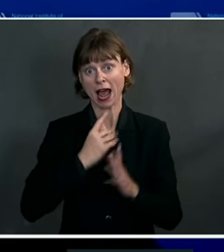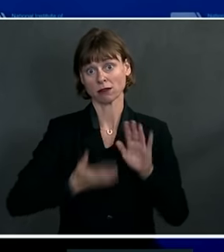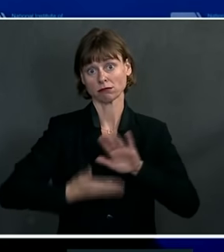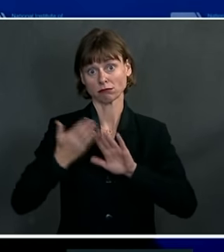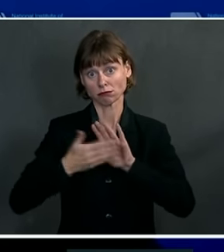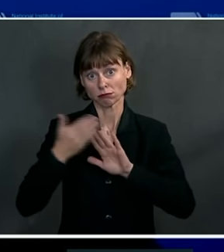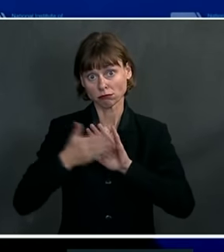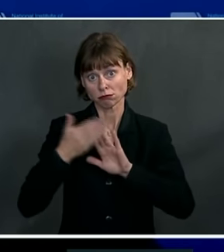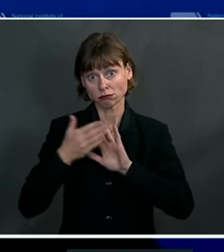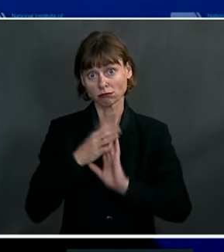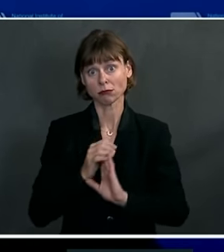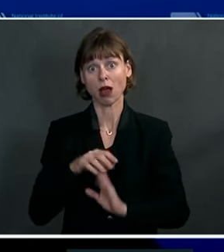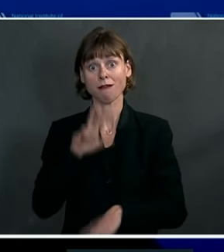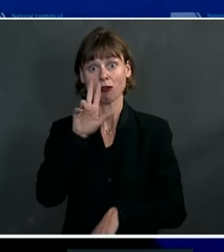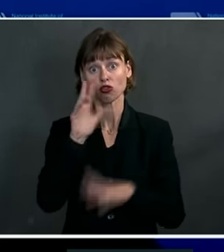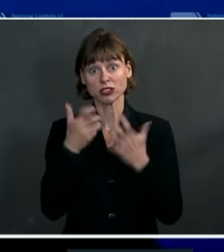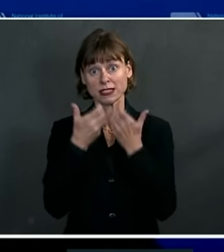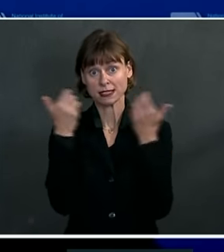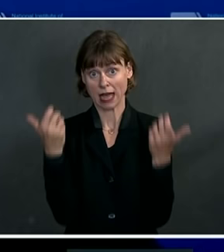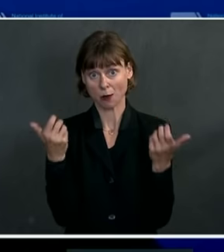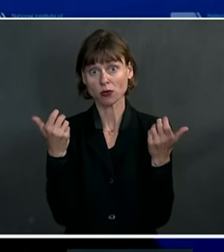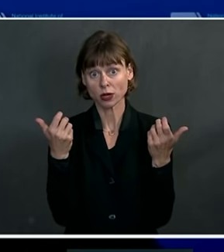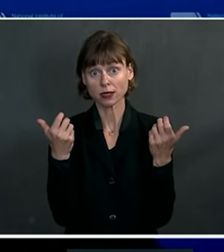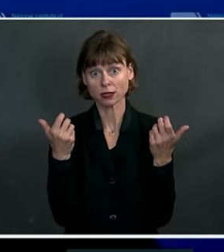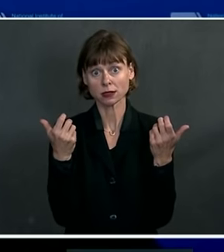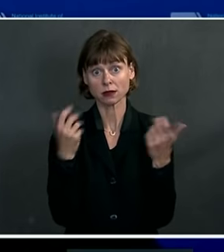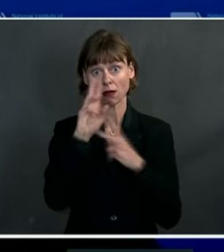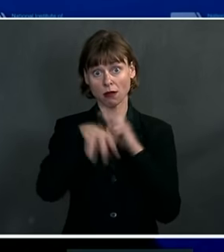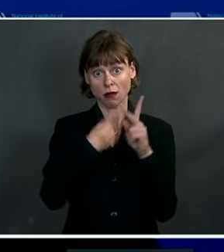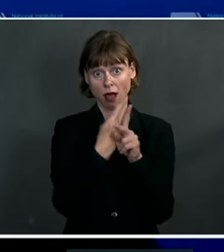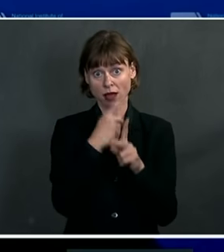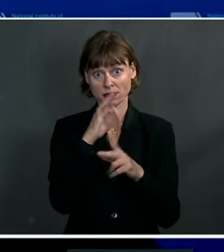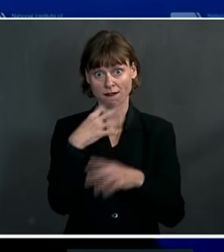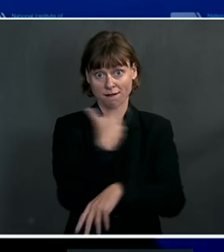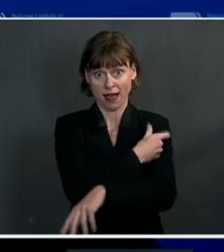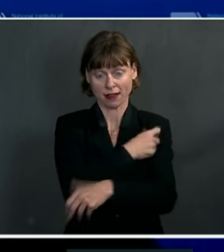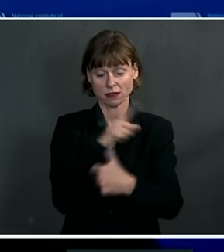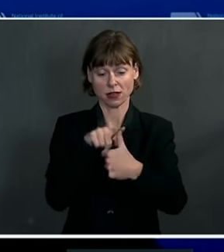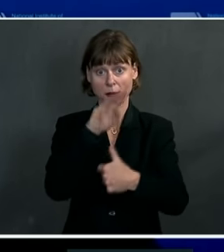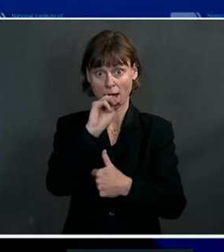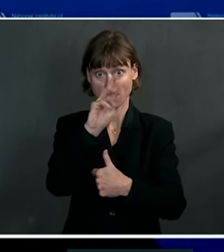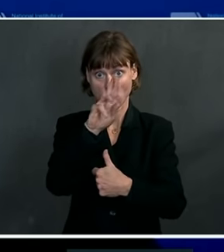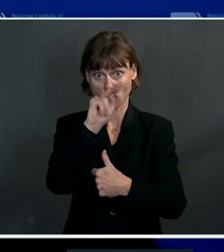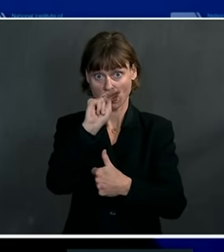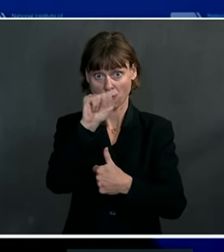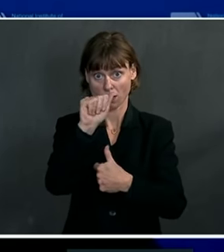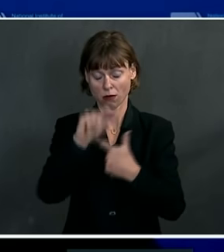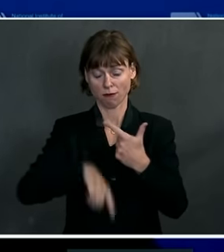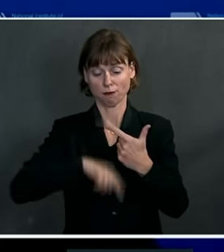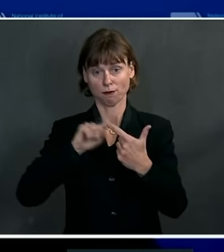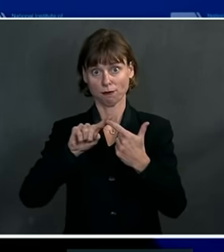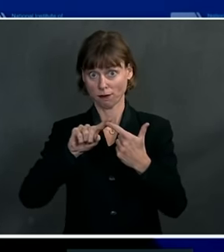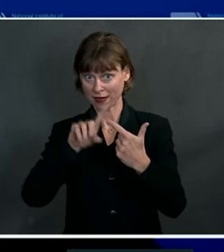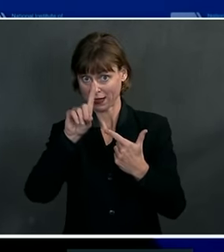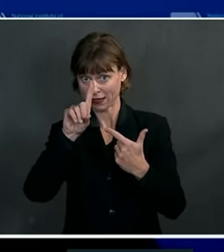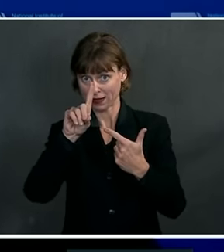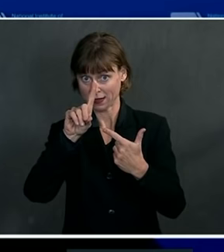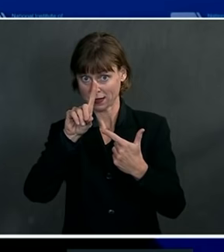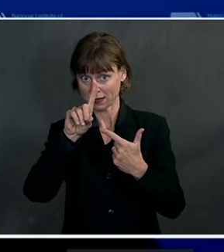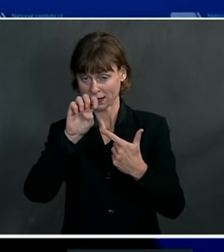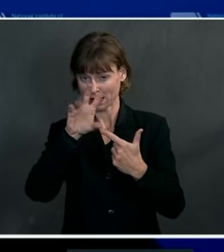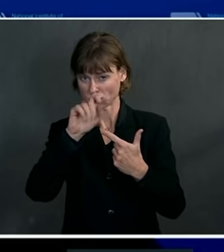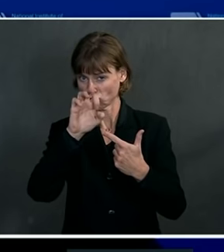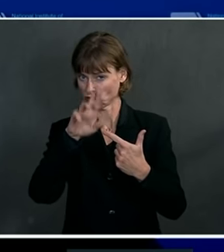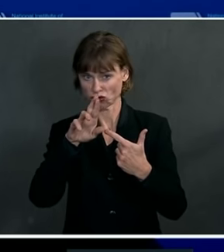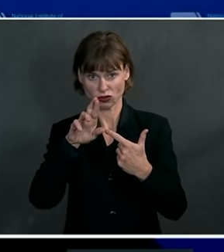of three separate platforms of vaccines. One was the mRNA. The other were vector, either